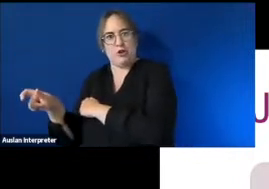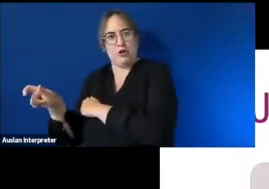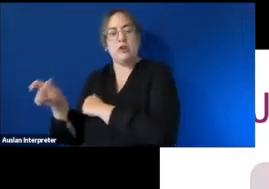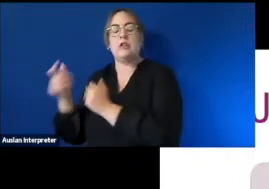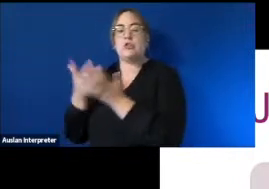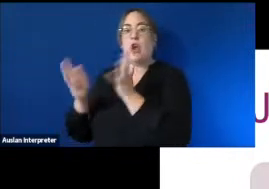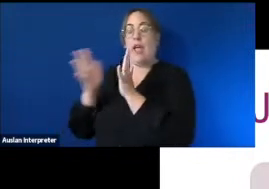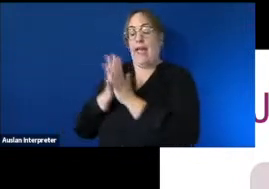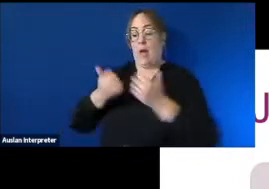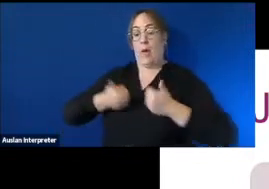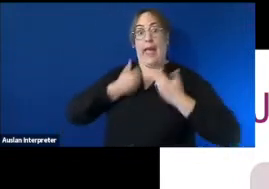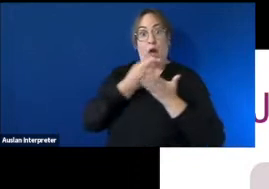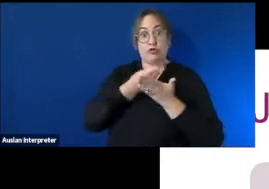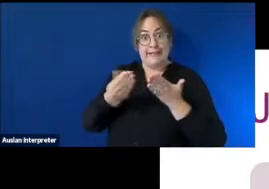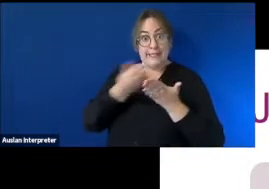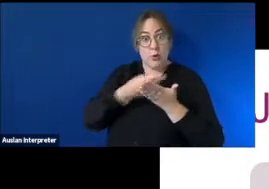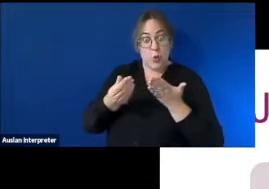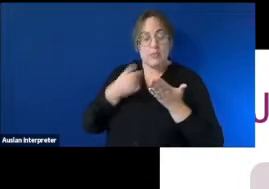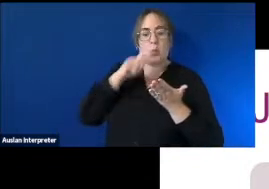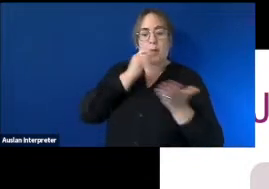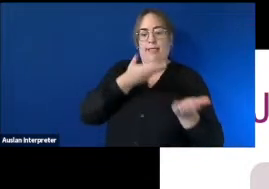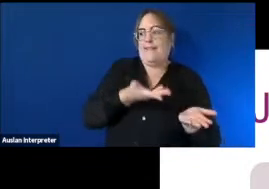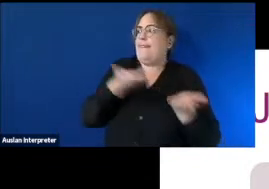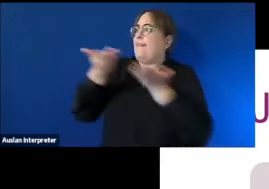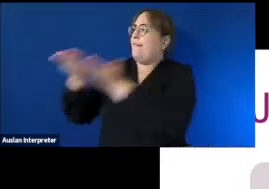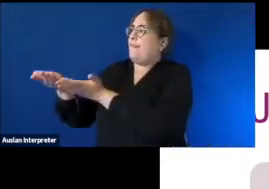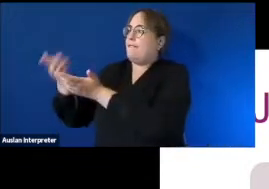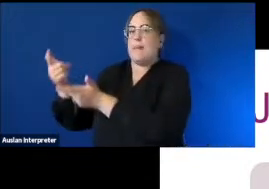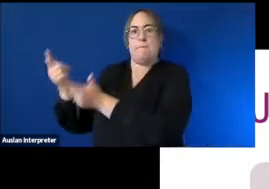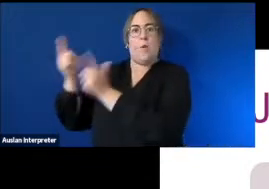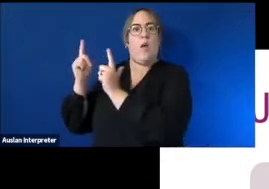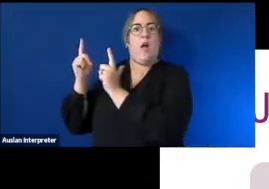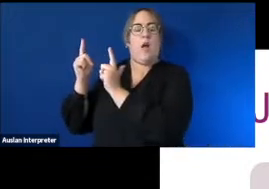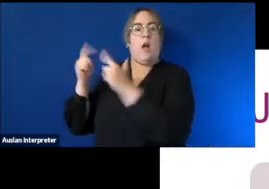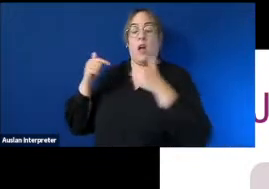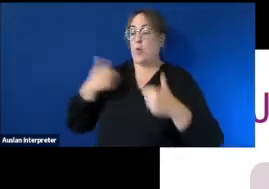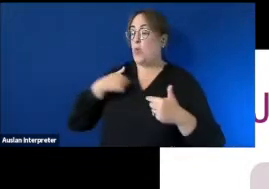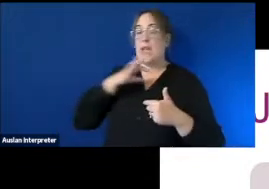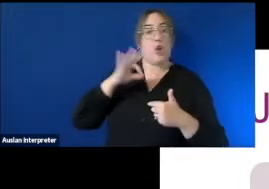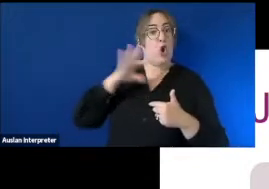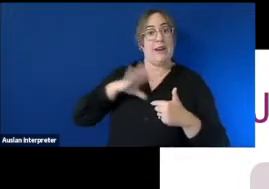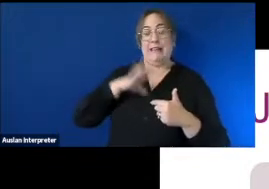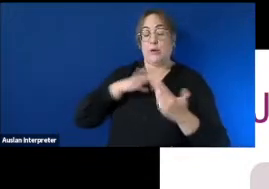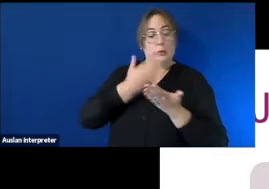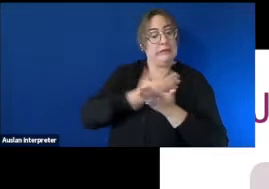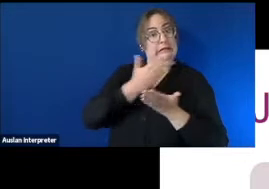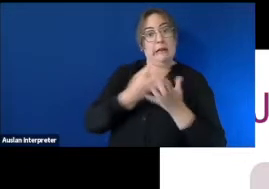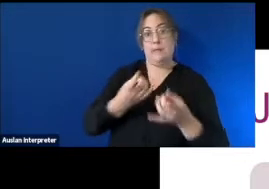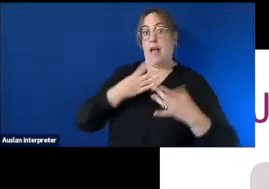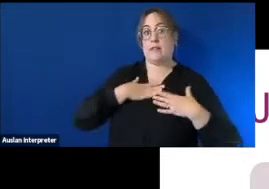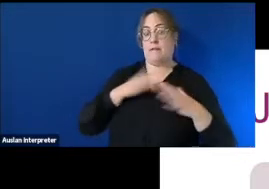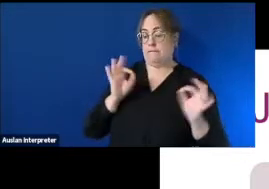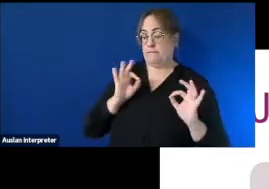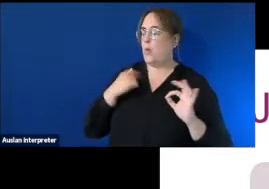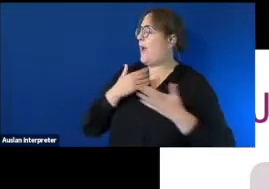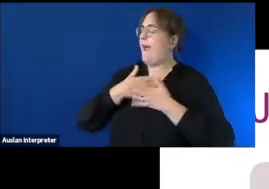session there's no intellectual property issues with anything that we share with our employers any resources tips tools whatever it might be it's it's uh we're more